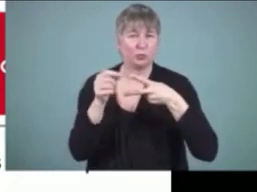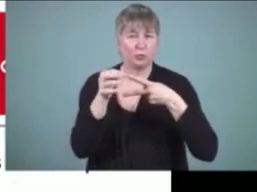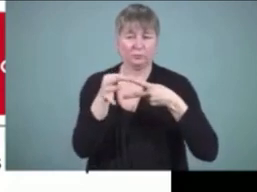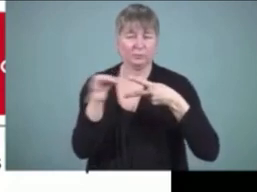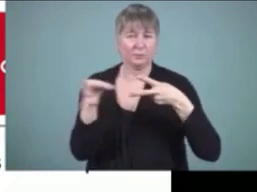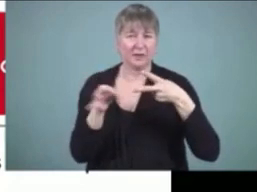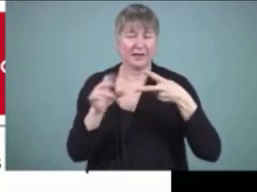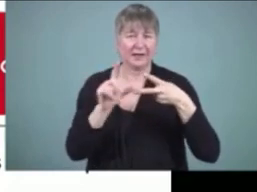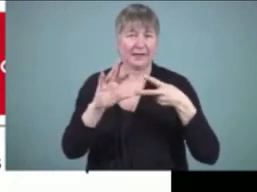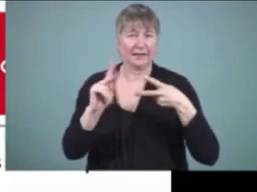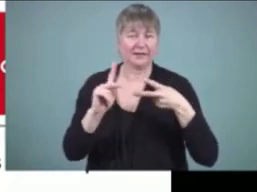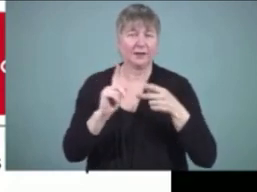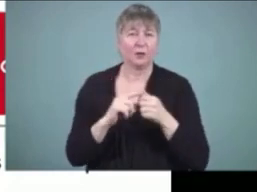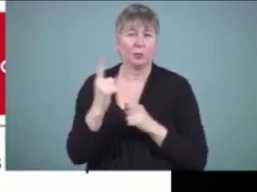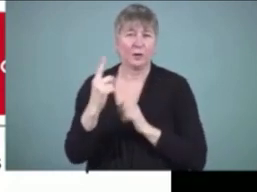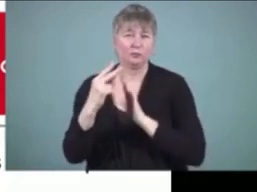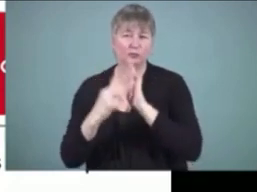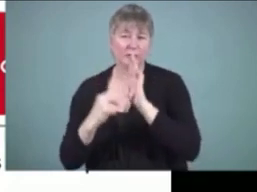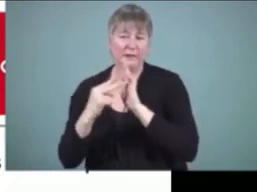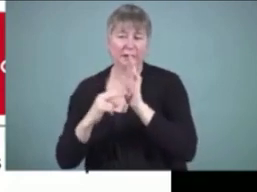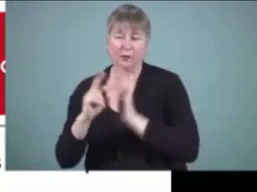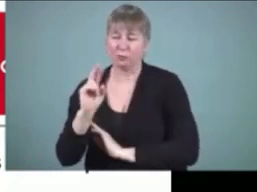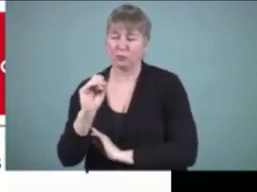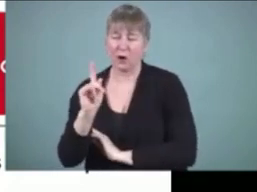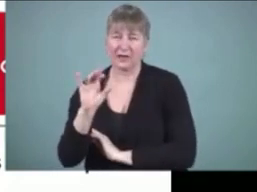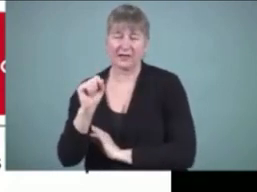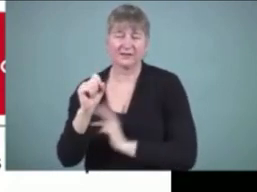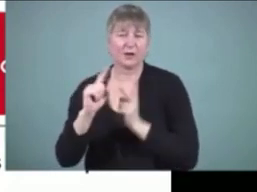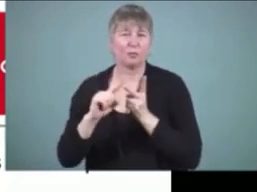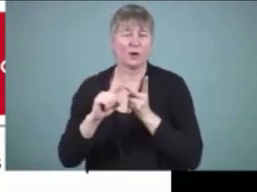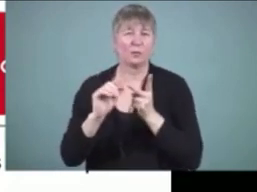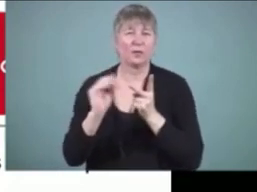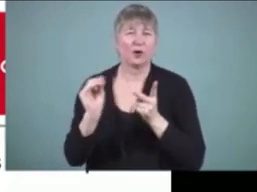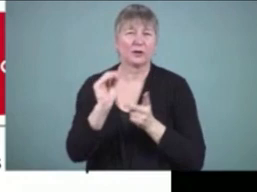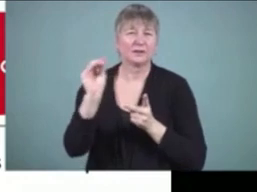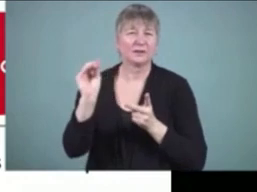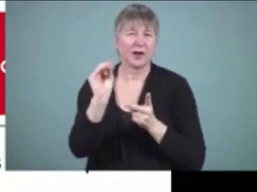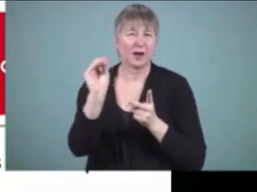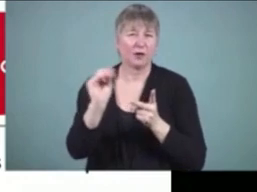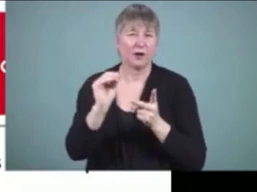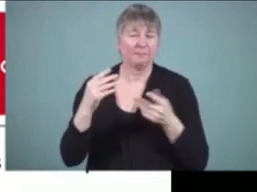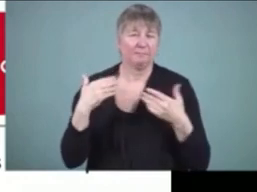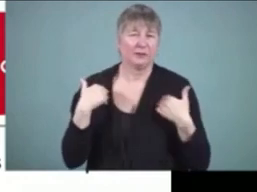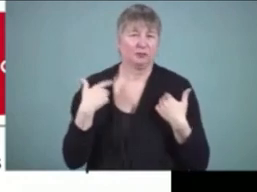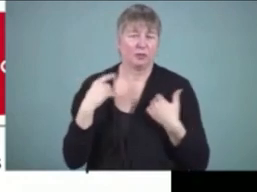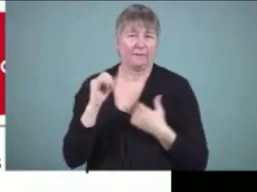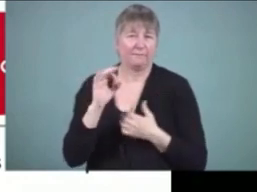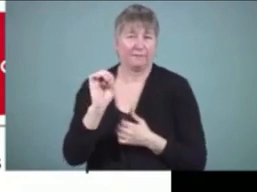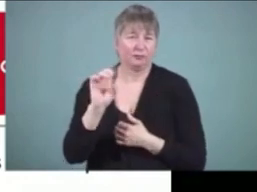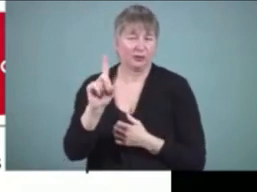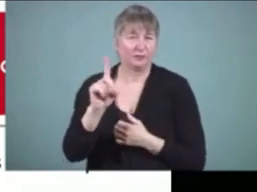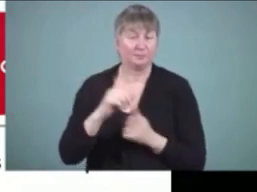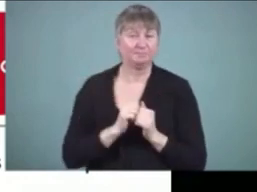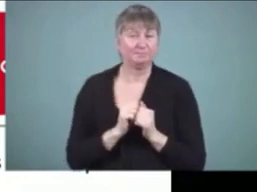Rockets and one at the Ontario Ministry of Education that you can have a look at. Next slide, please.